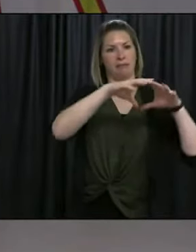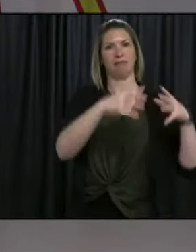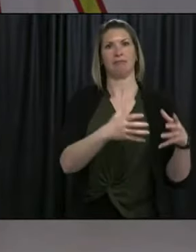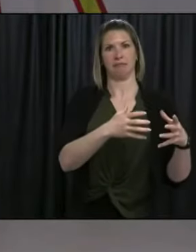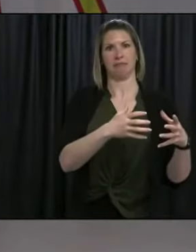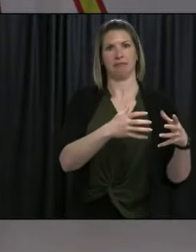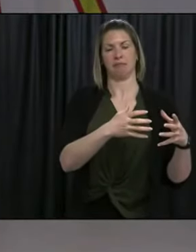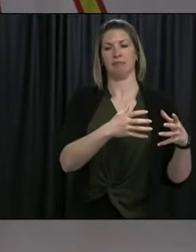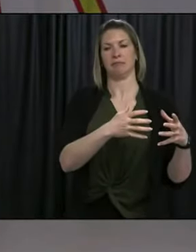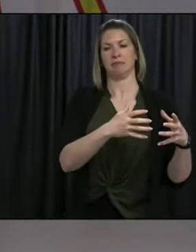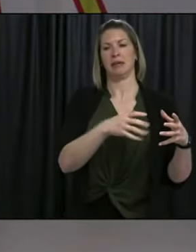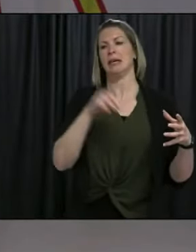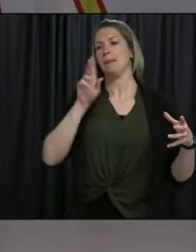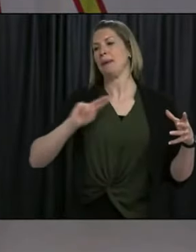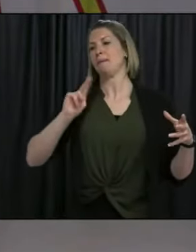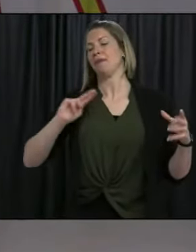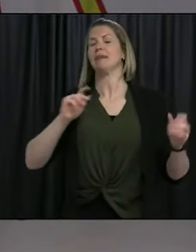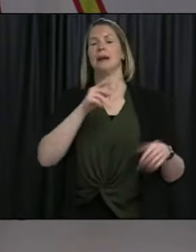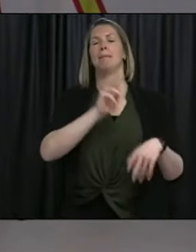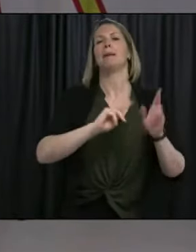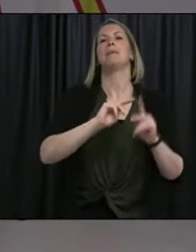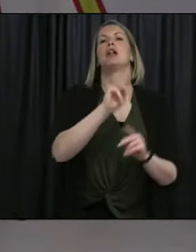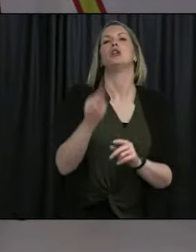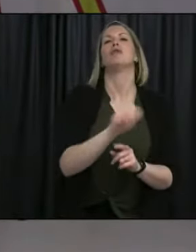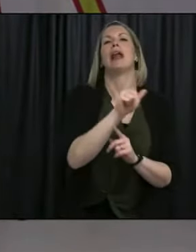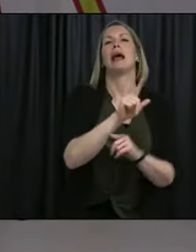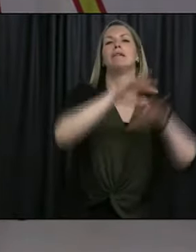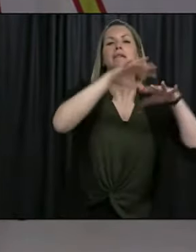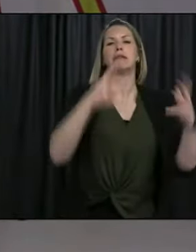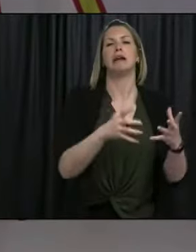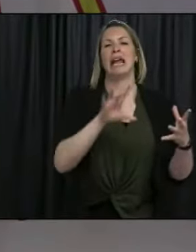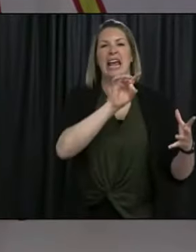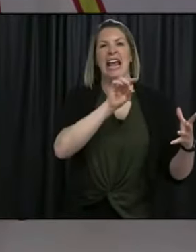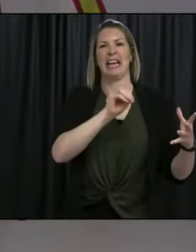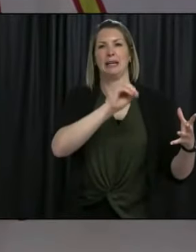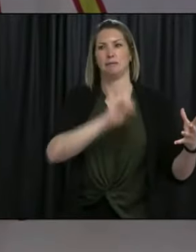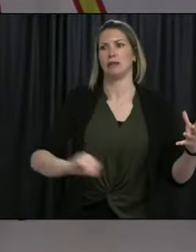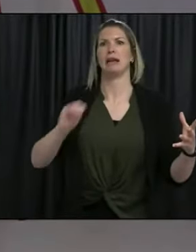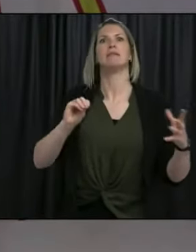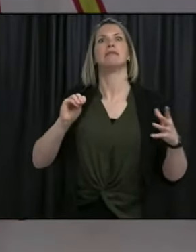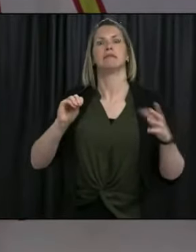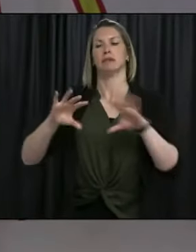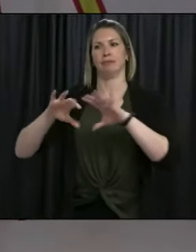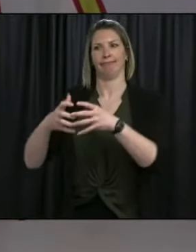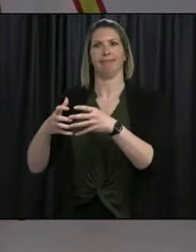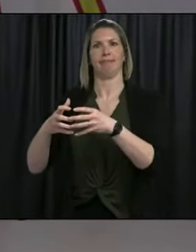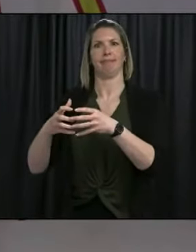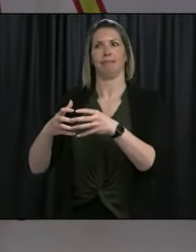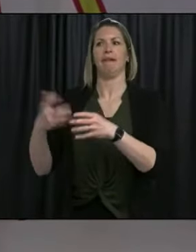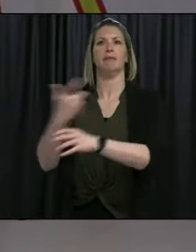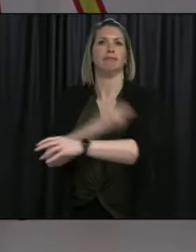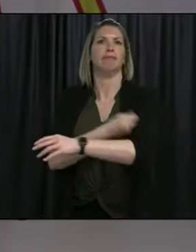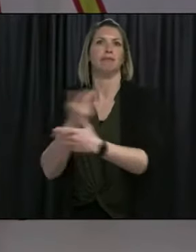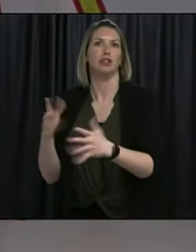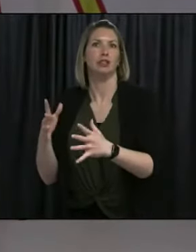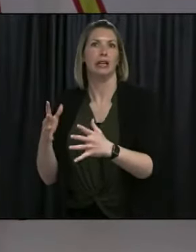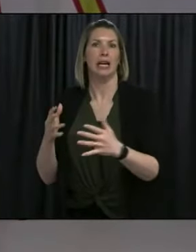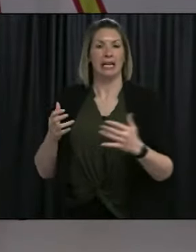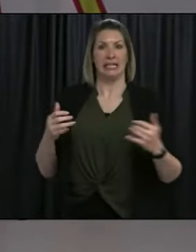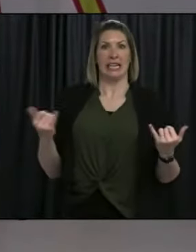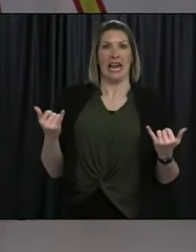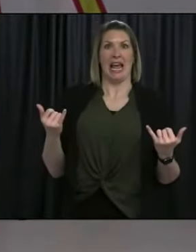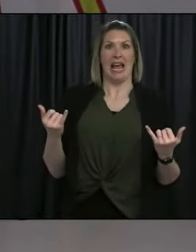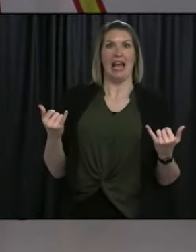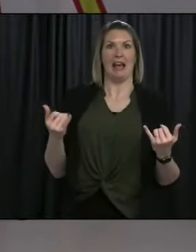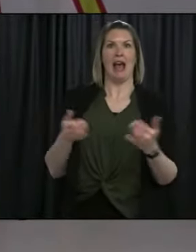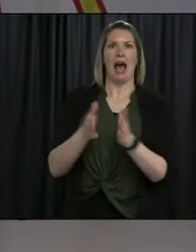the age of 70 have received at least one dose. Today, we begin vaccinating our teachers. You